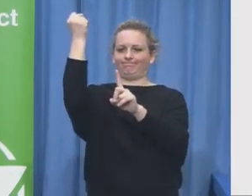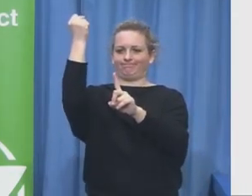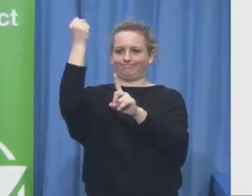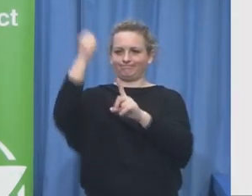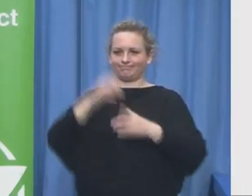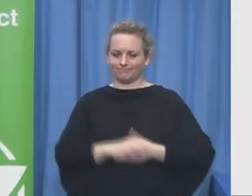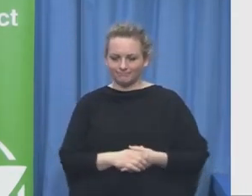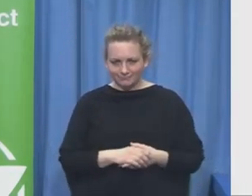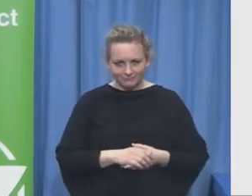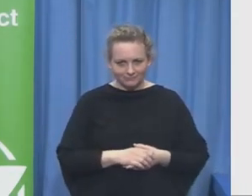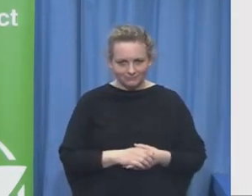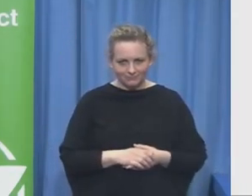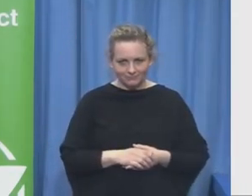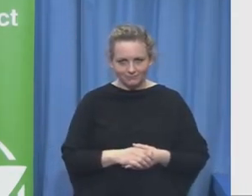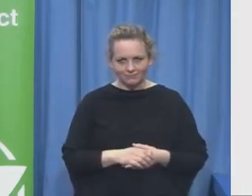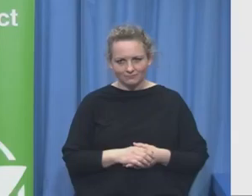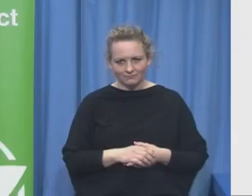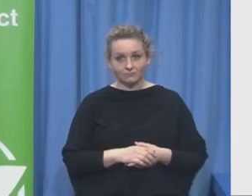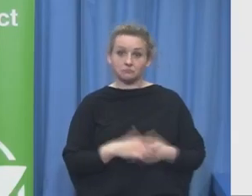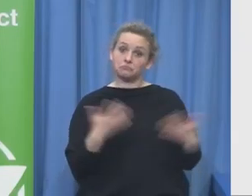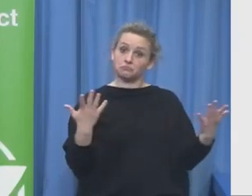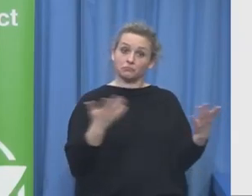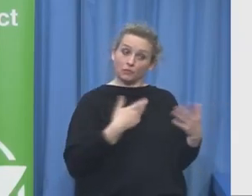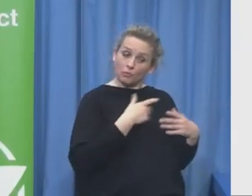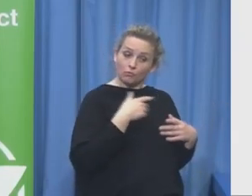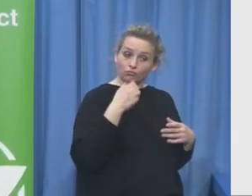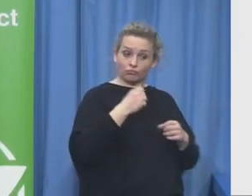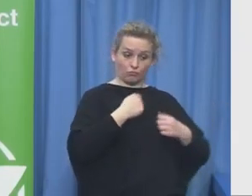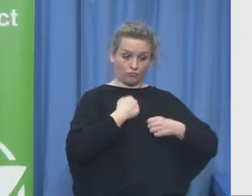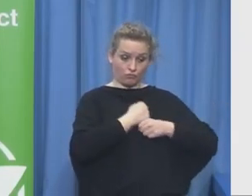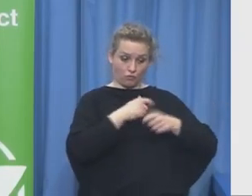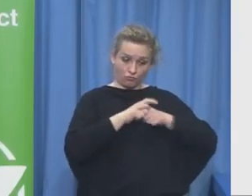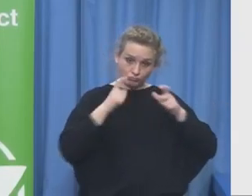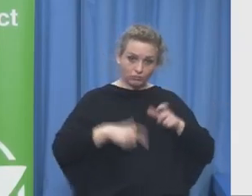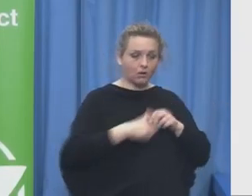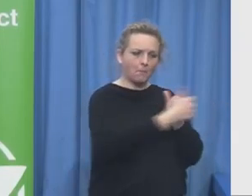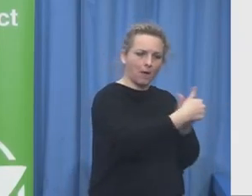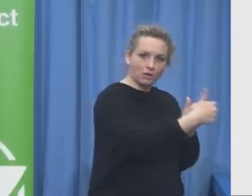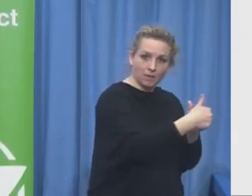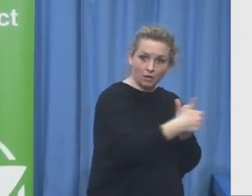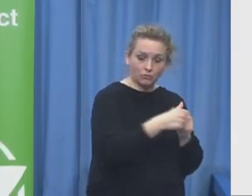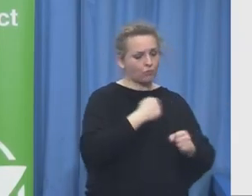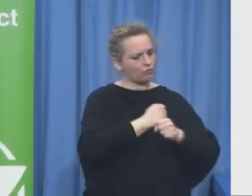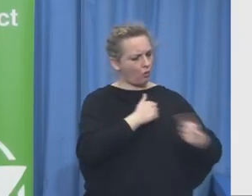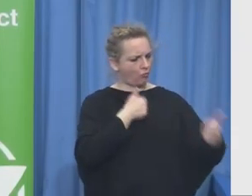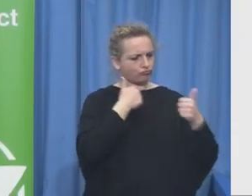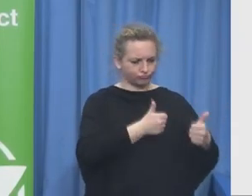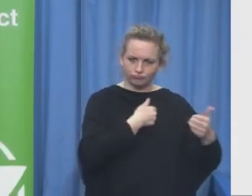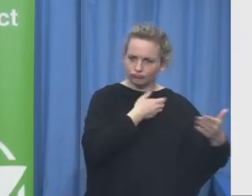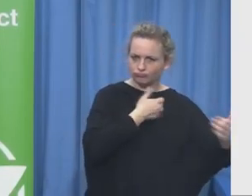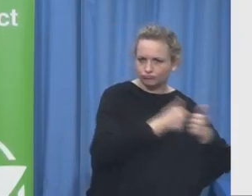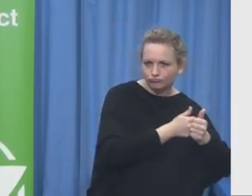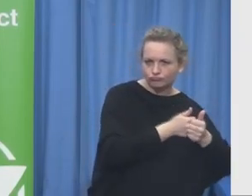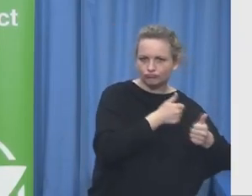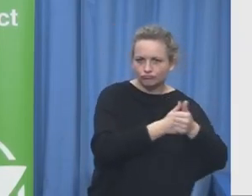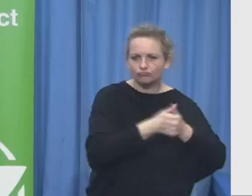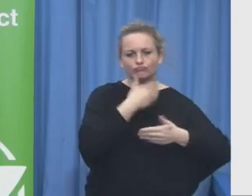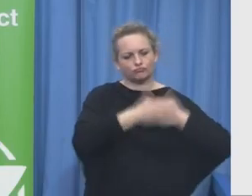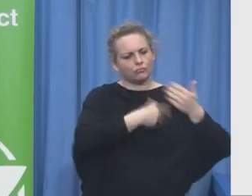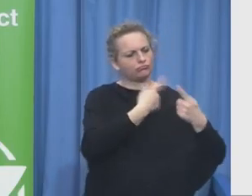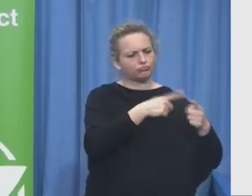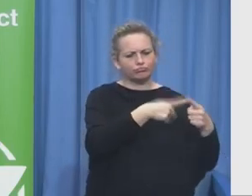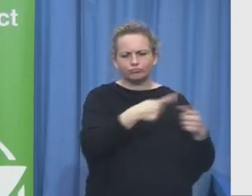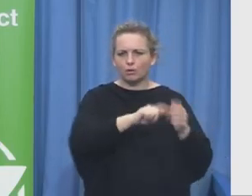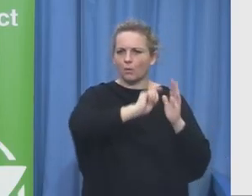that we had the privilege to work with so if it's Israel unlimited transition equal business ramp up and others that are